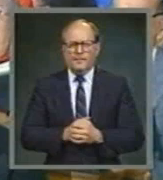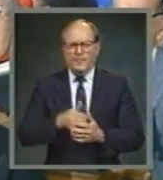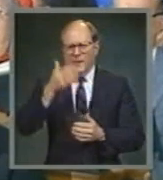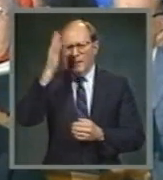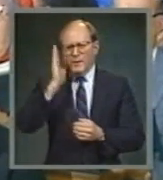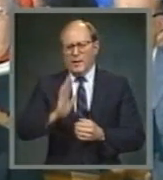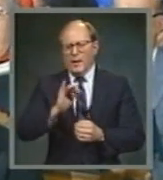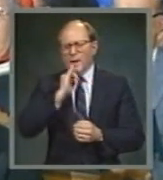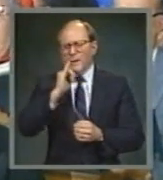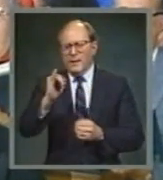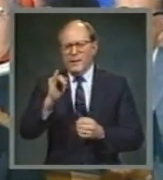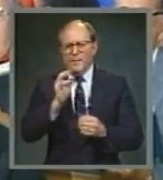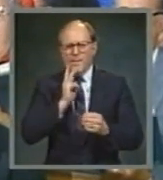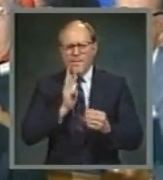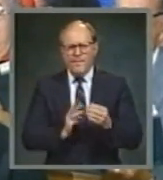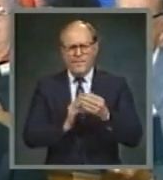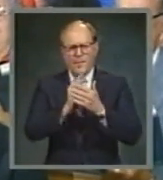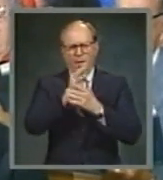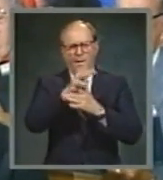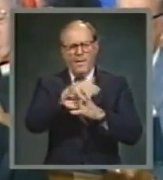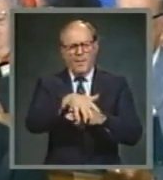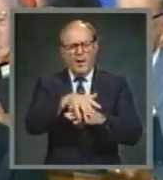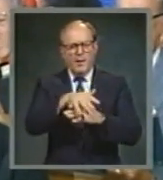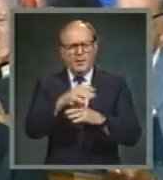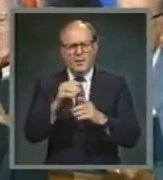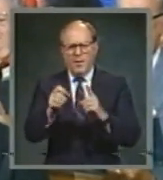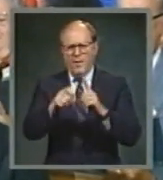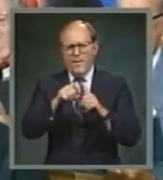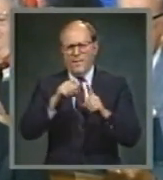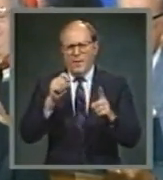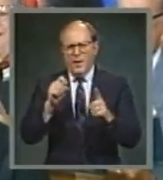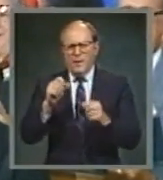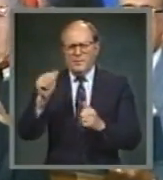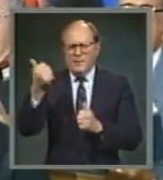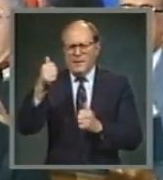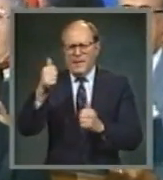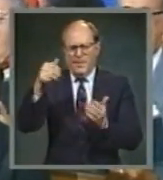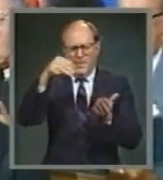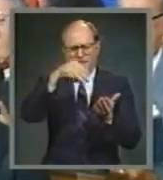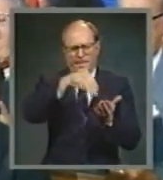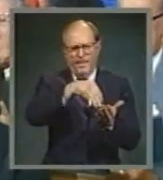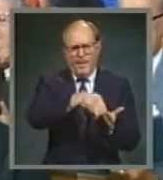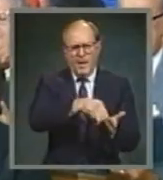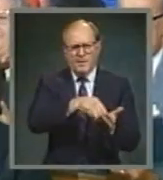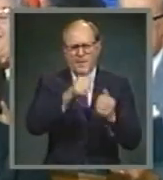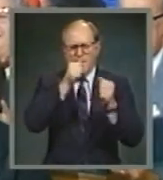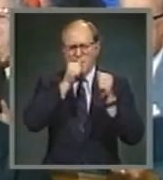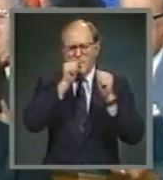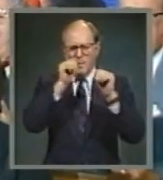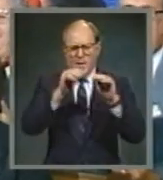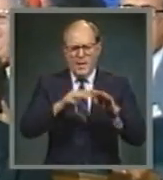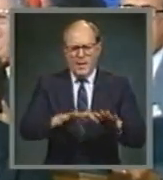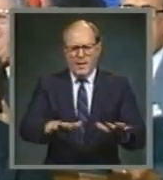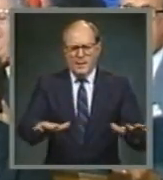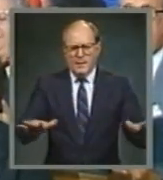God is the fountain with Ten thousand